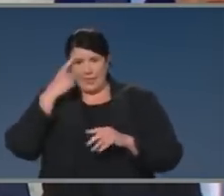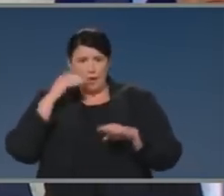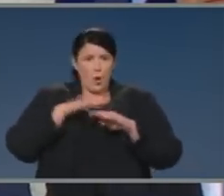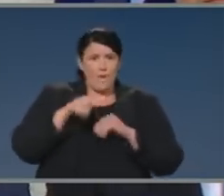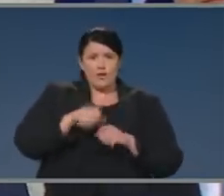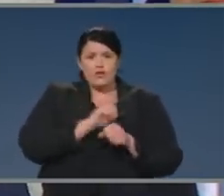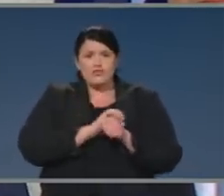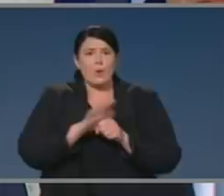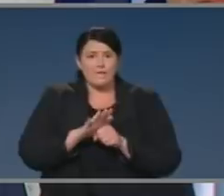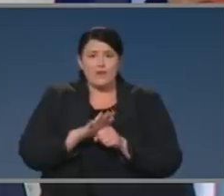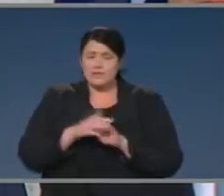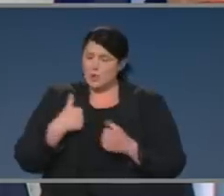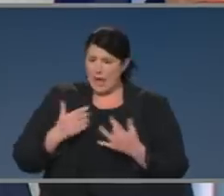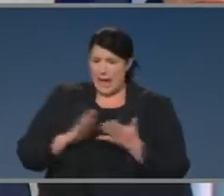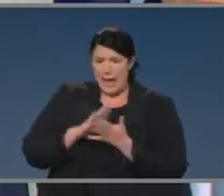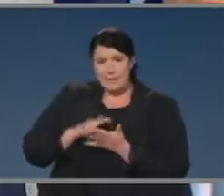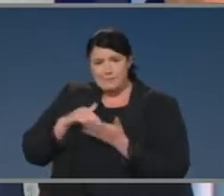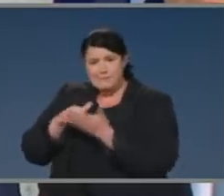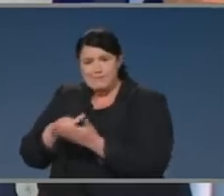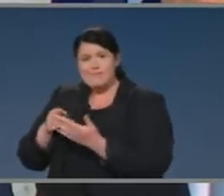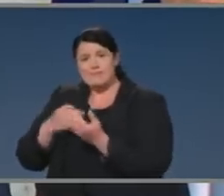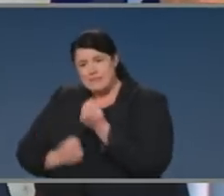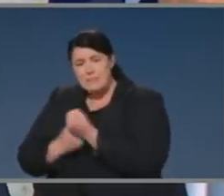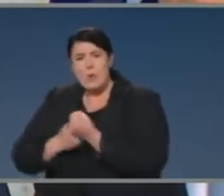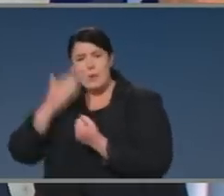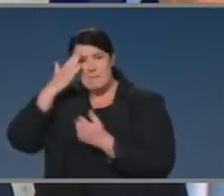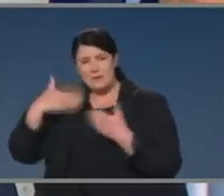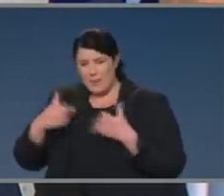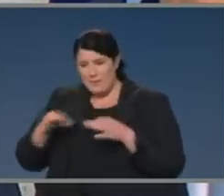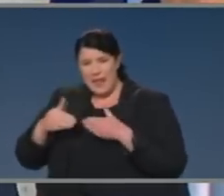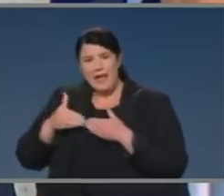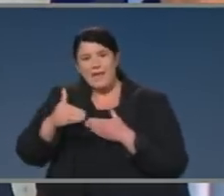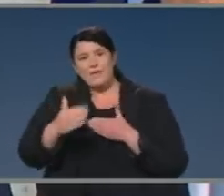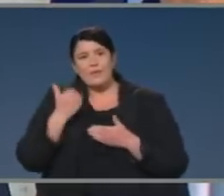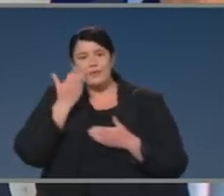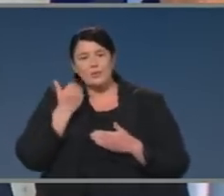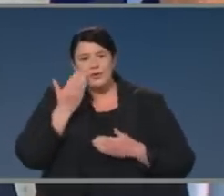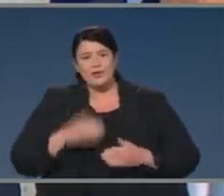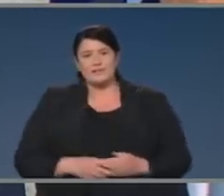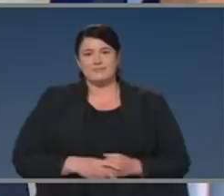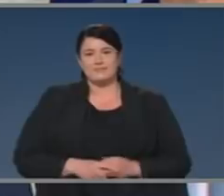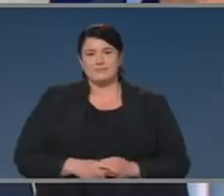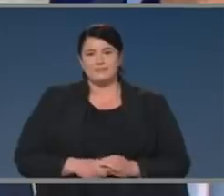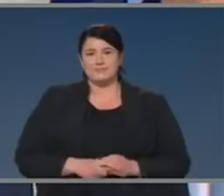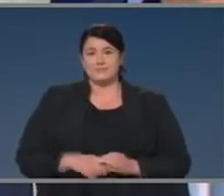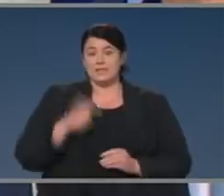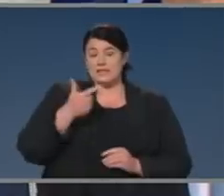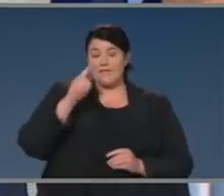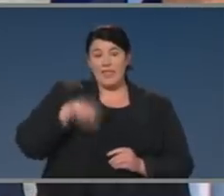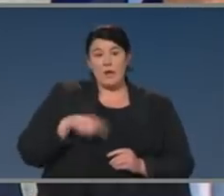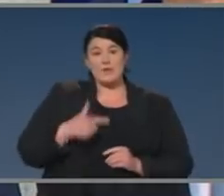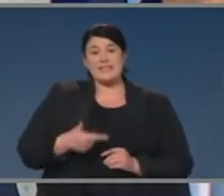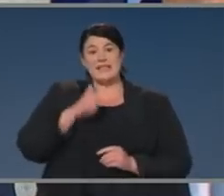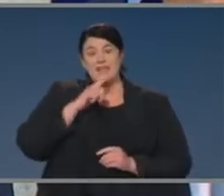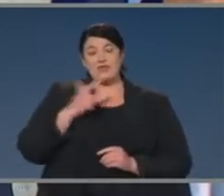Officer to be able to support the mental health plan. My general epidemiology update with 7,017 cases at